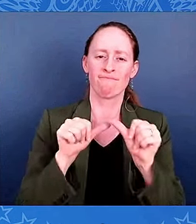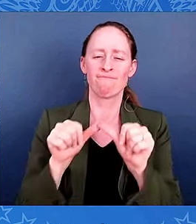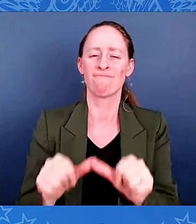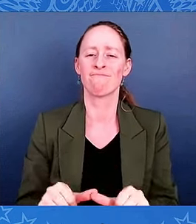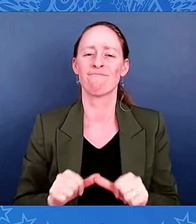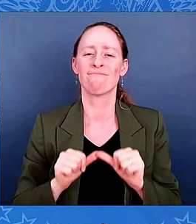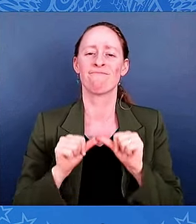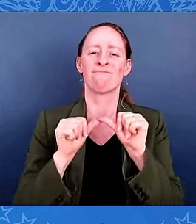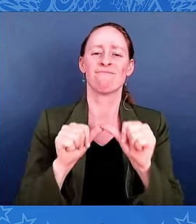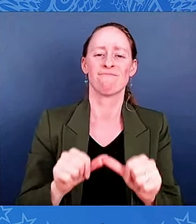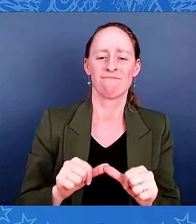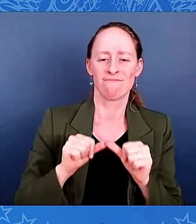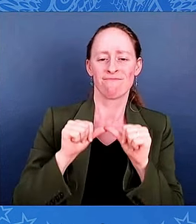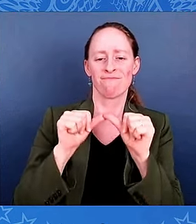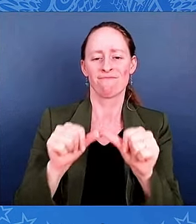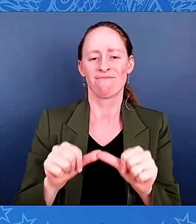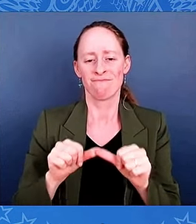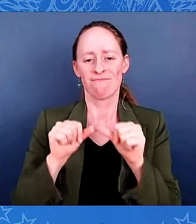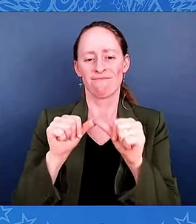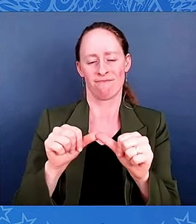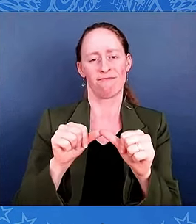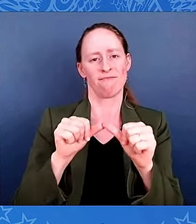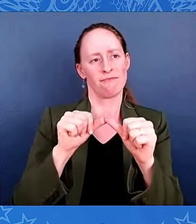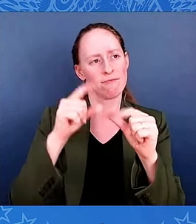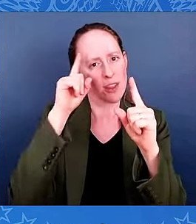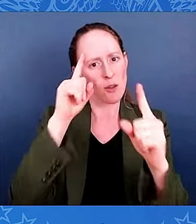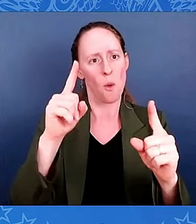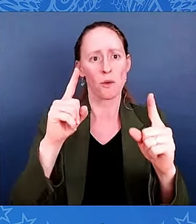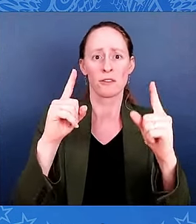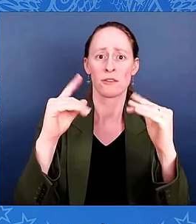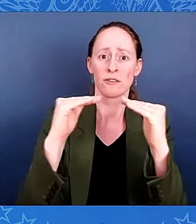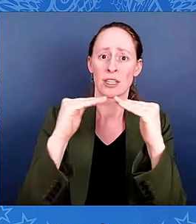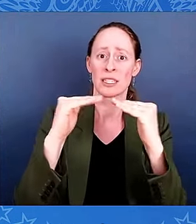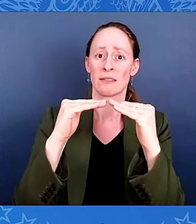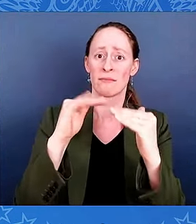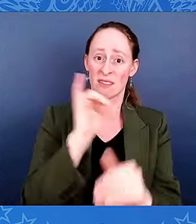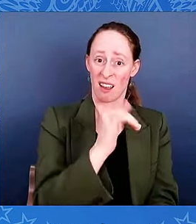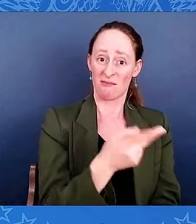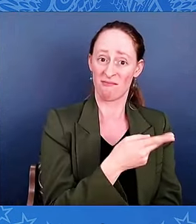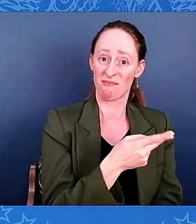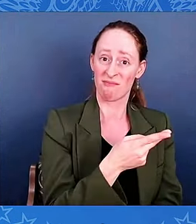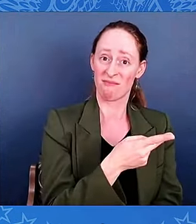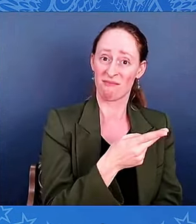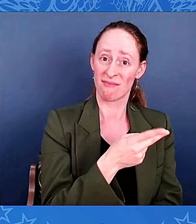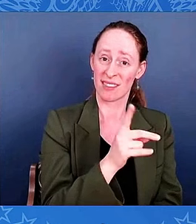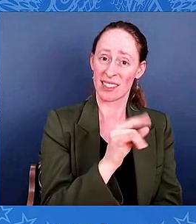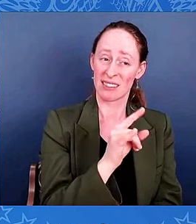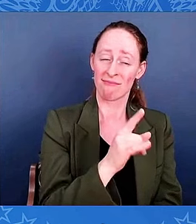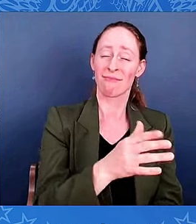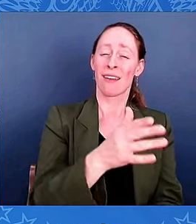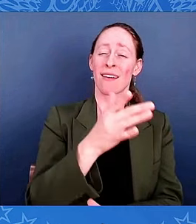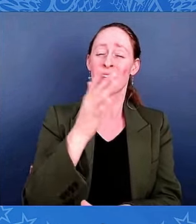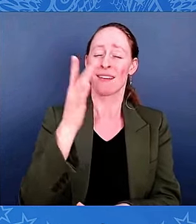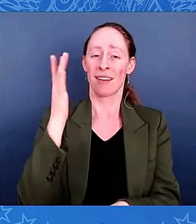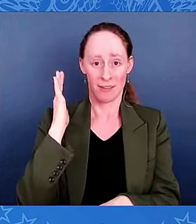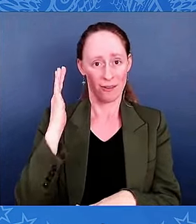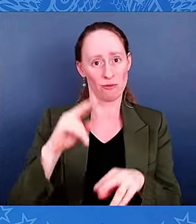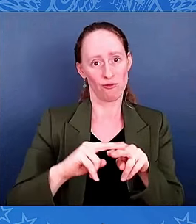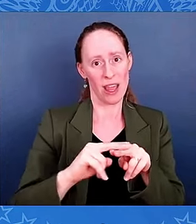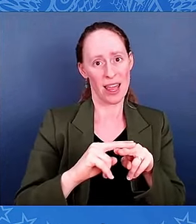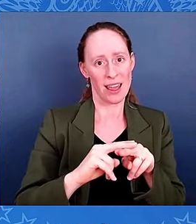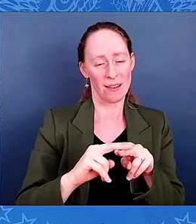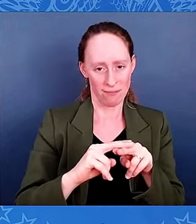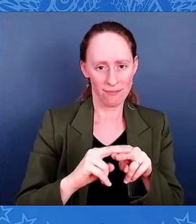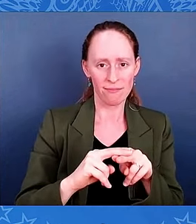locomotive, an unwavering faith and hope that even in our darkest hour the light of freedom